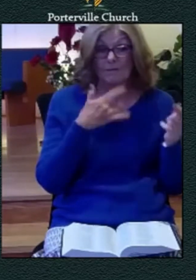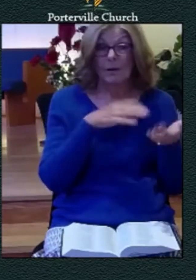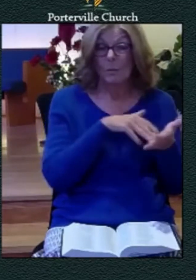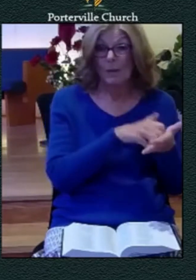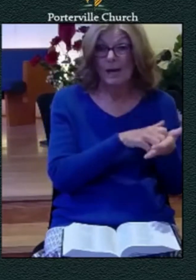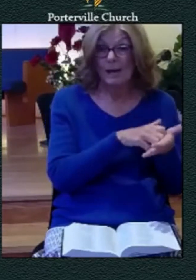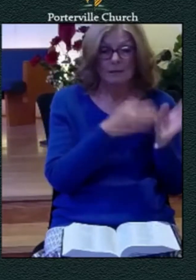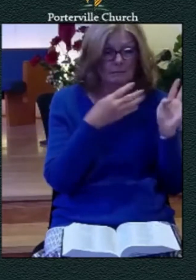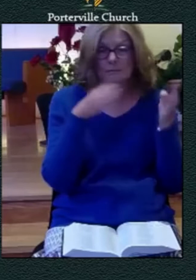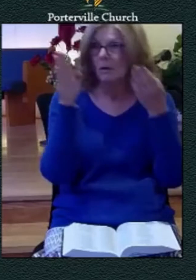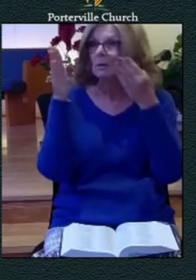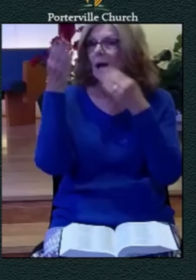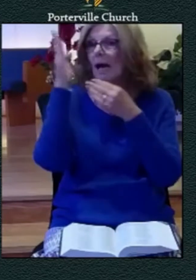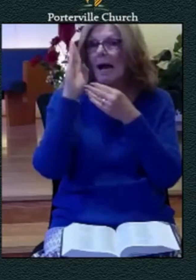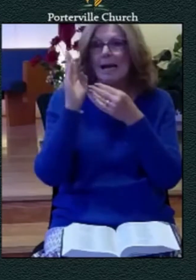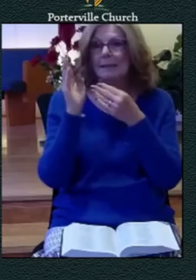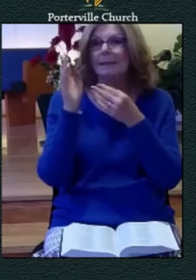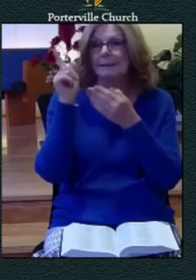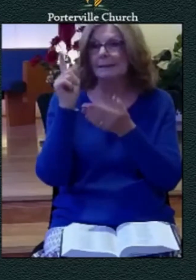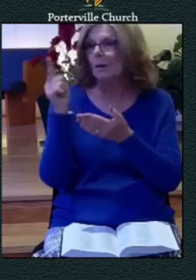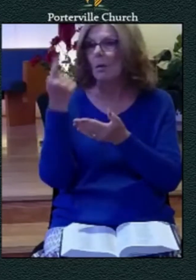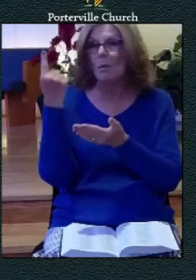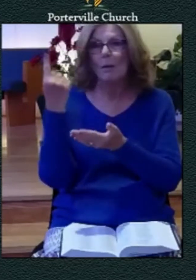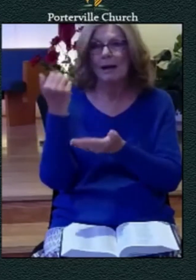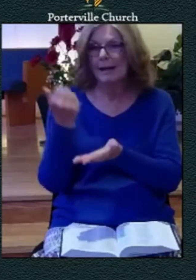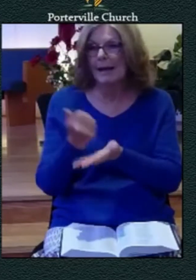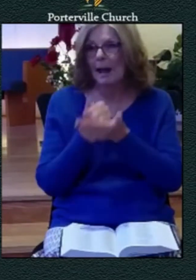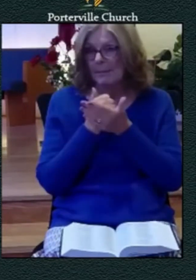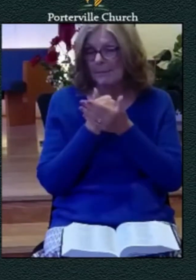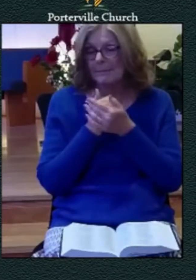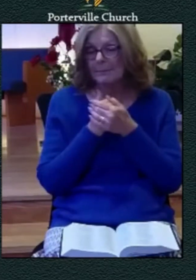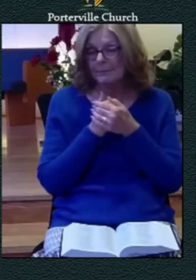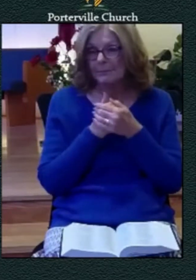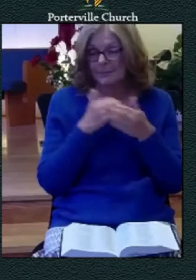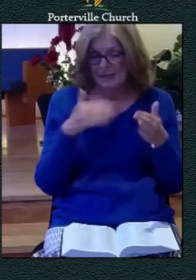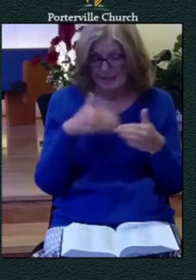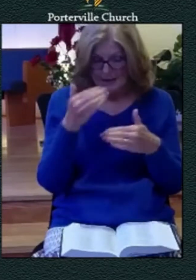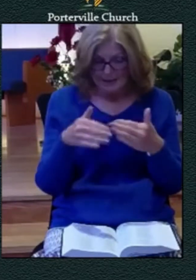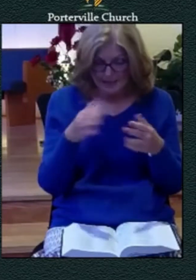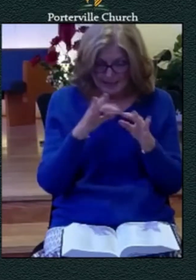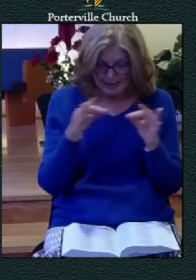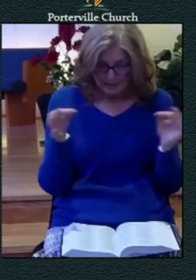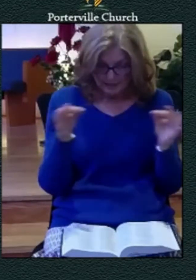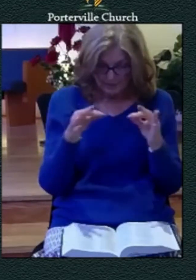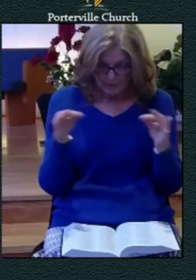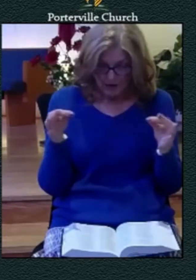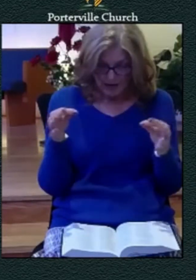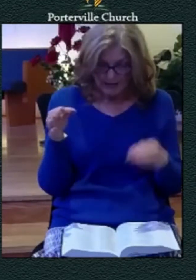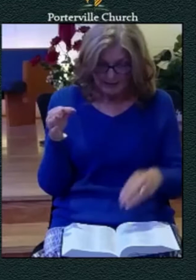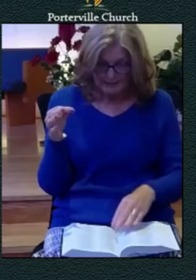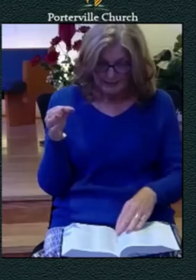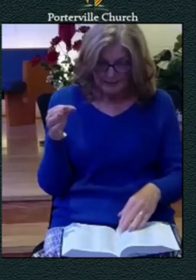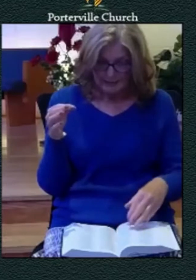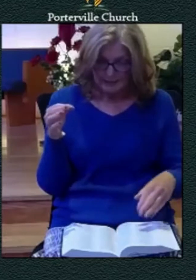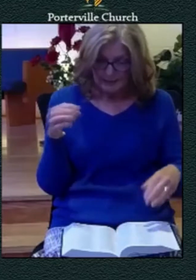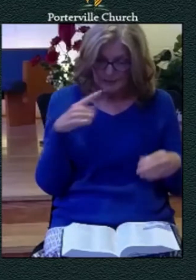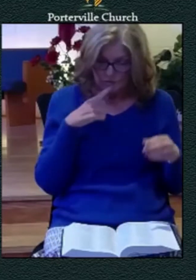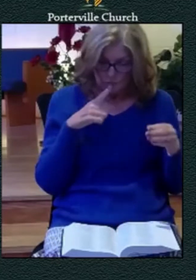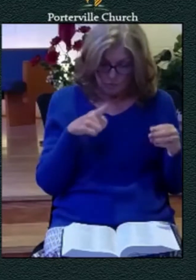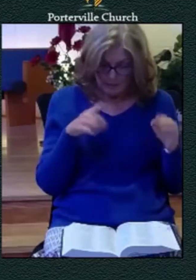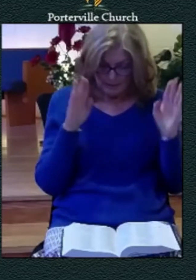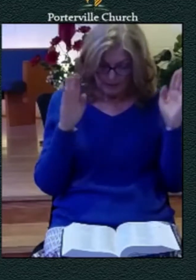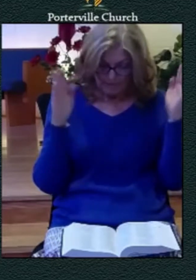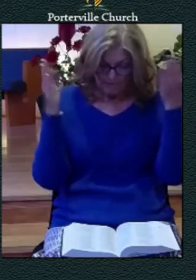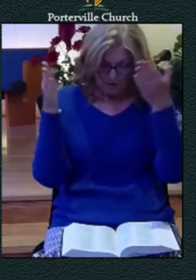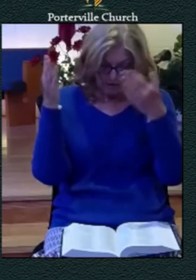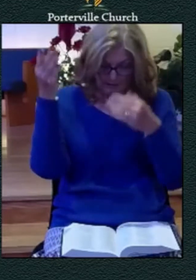and so then it's in the next phrase that we see this resolve to refocus having made